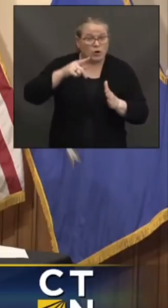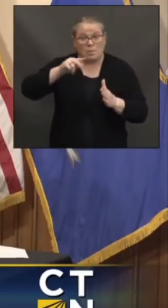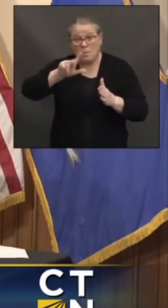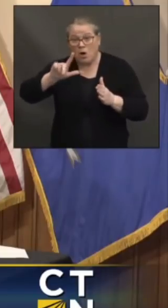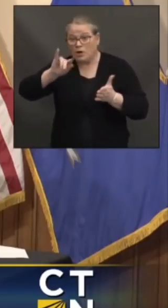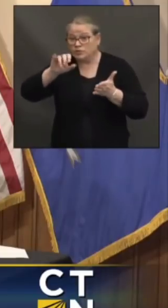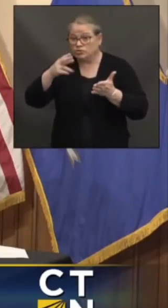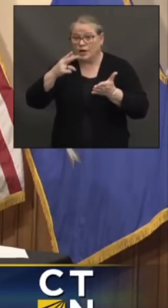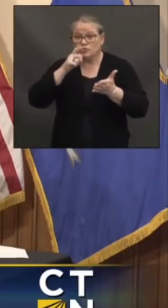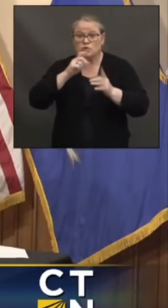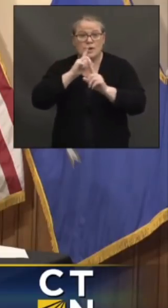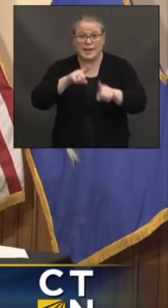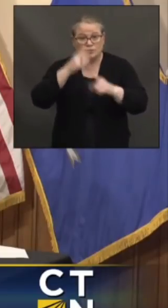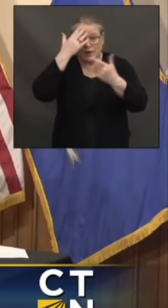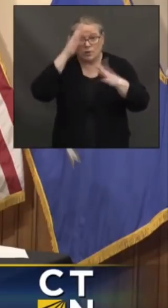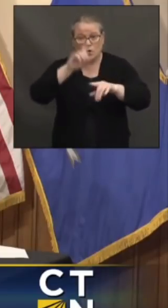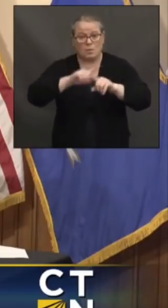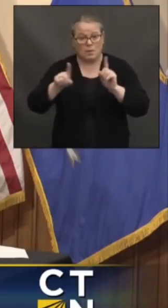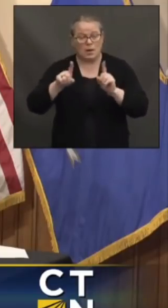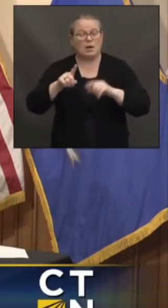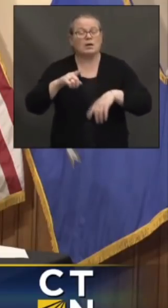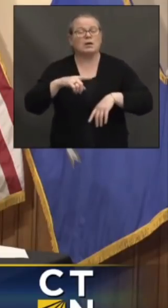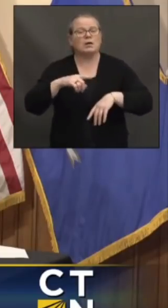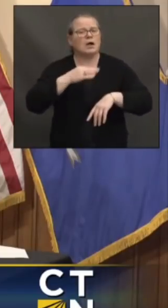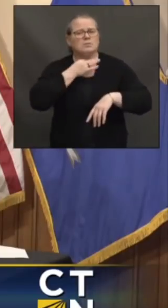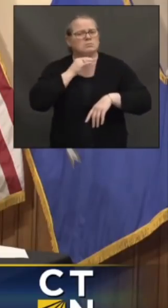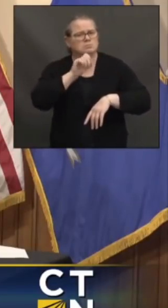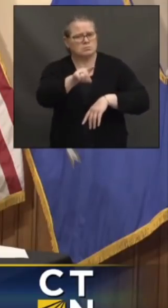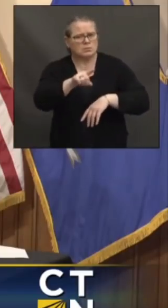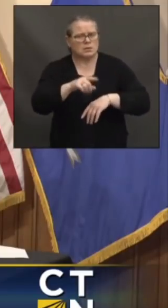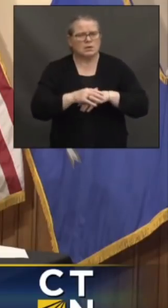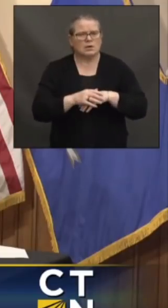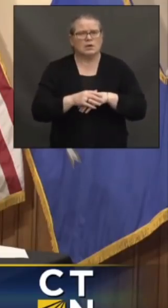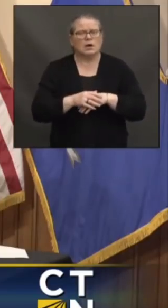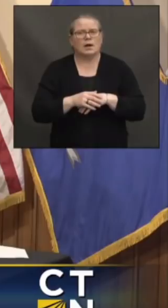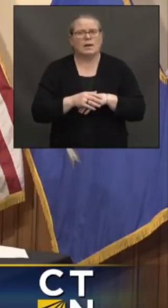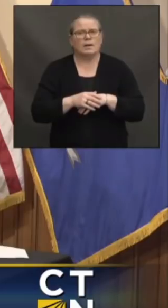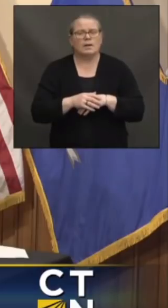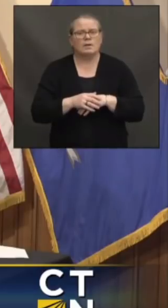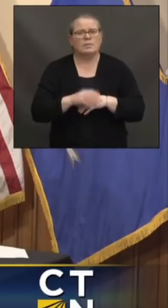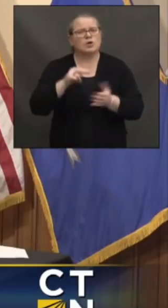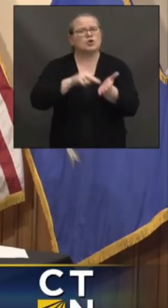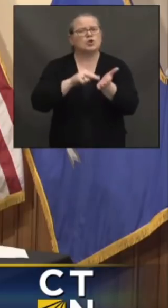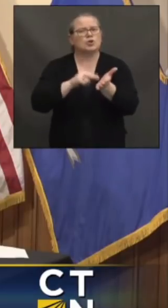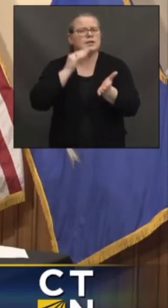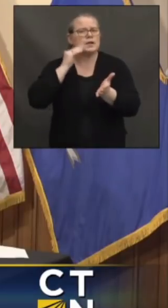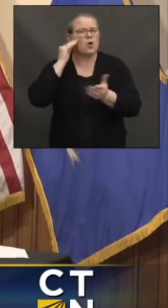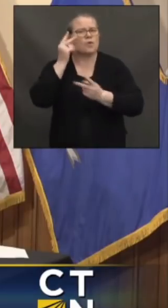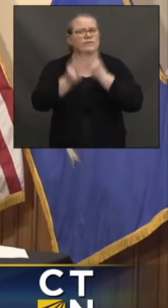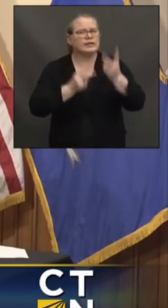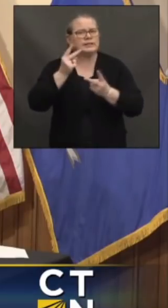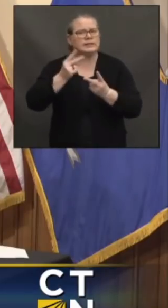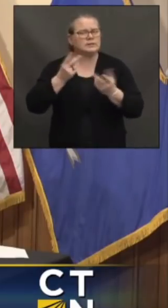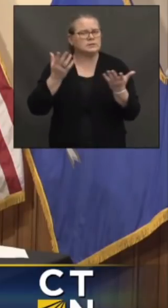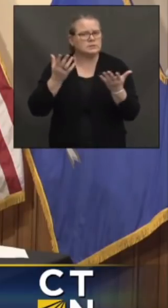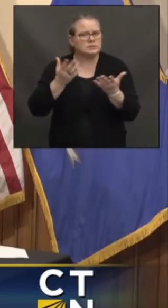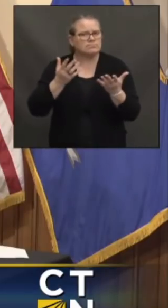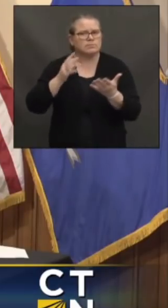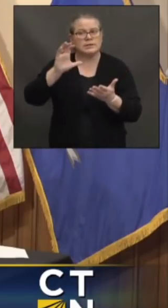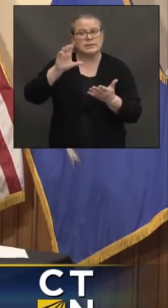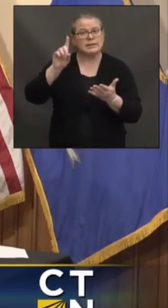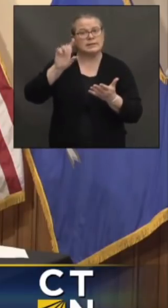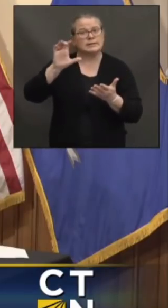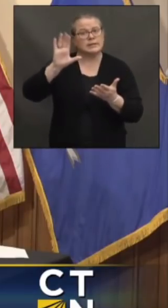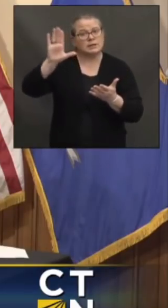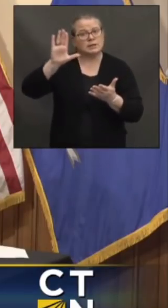would be in the best position to answer it, but are you still waiting on guidance for nursing home visits from the CDC? I've received a